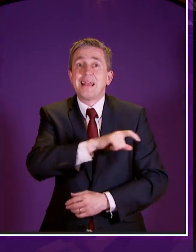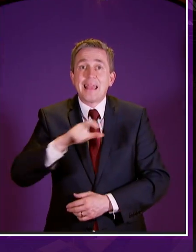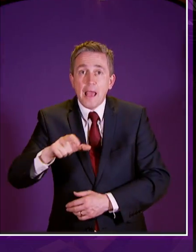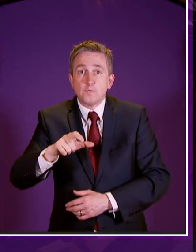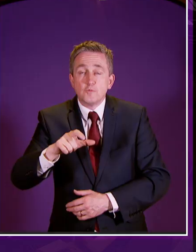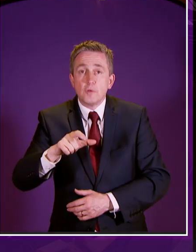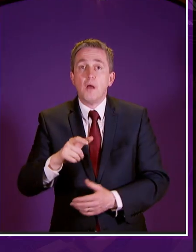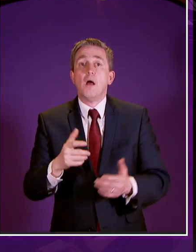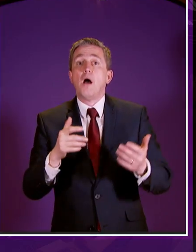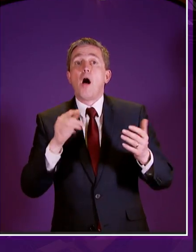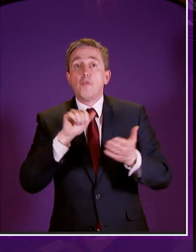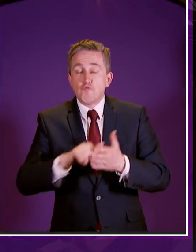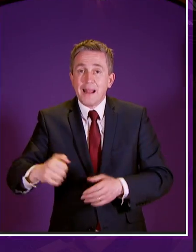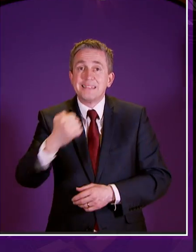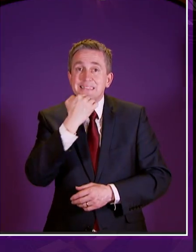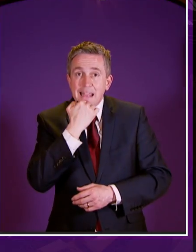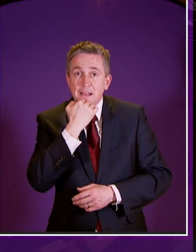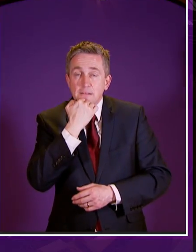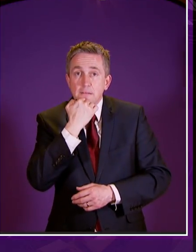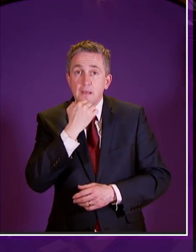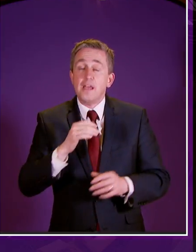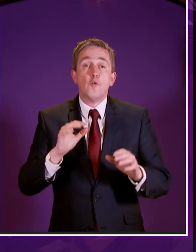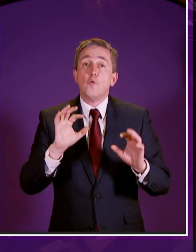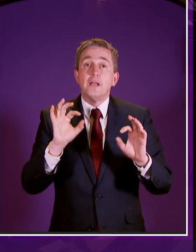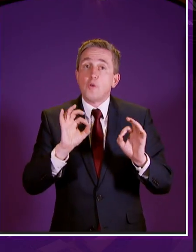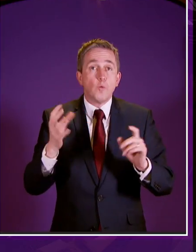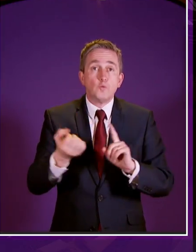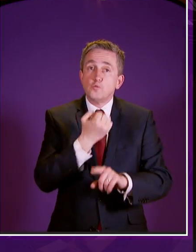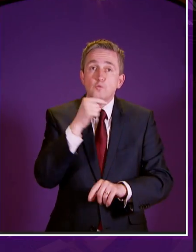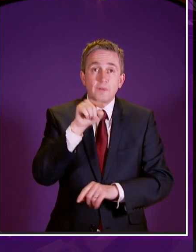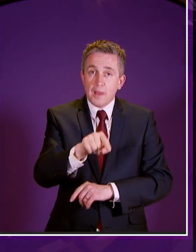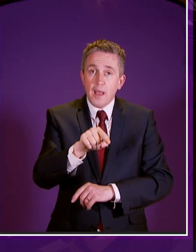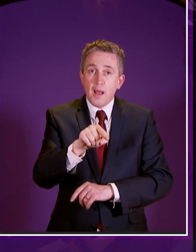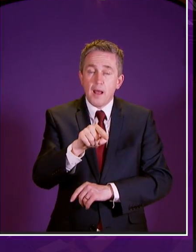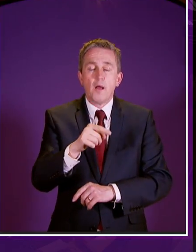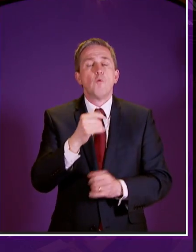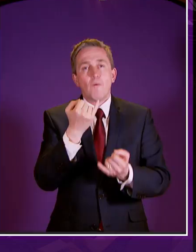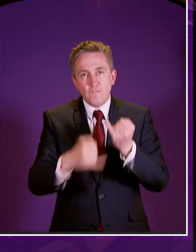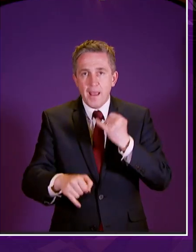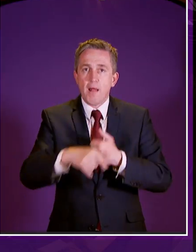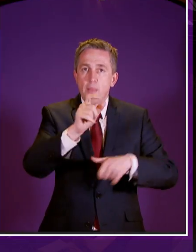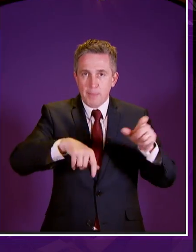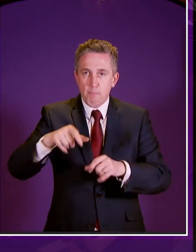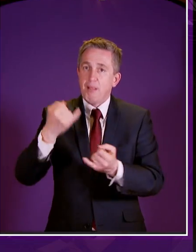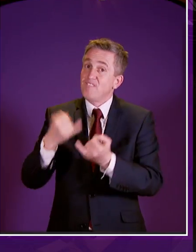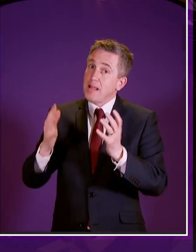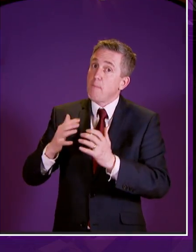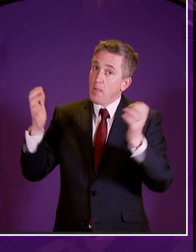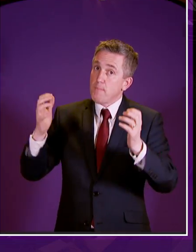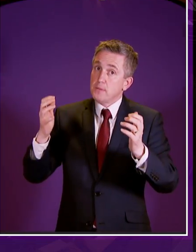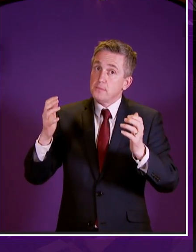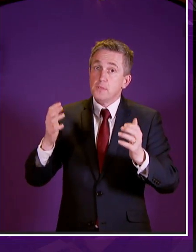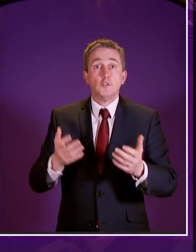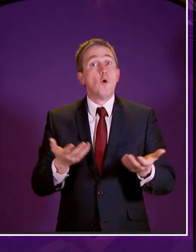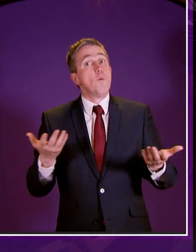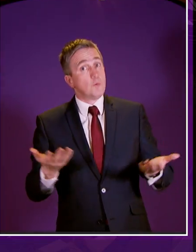right award being given then we will have failed as a parliament and we will fail the people of scotland so let us be glad